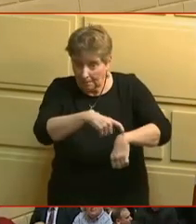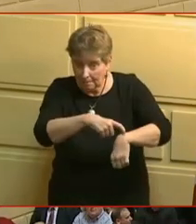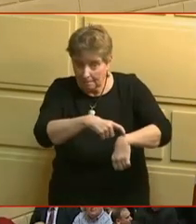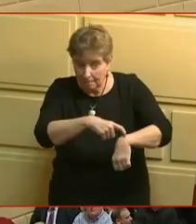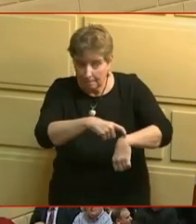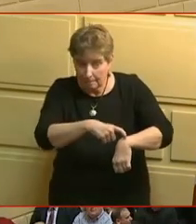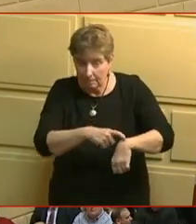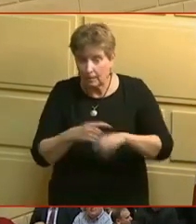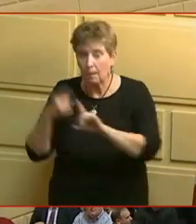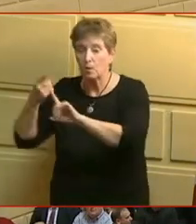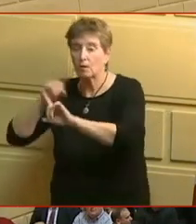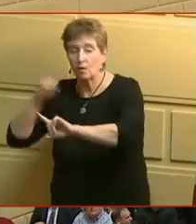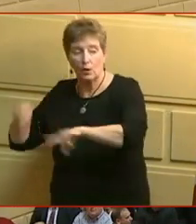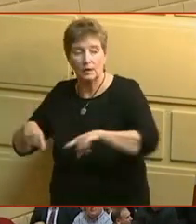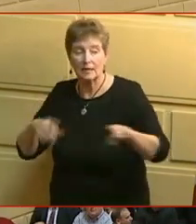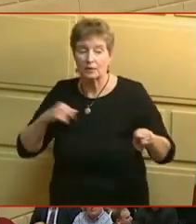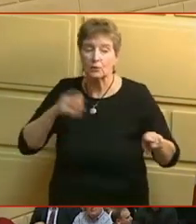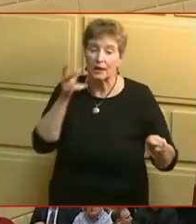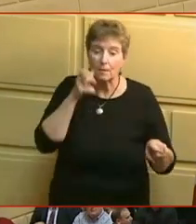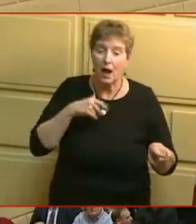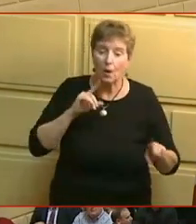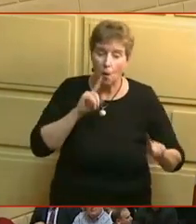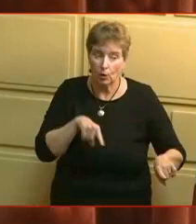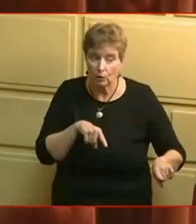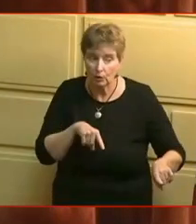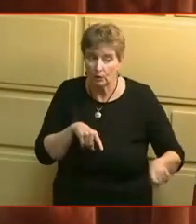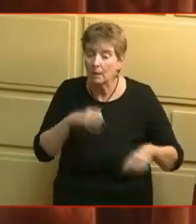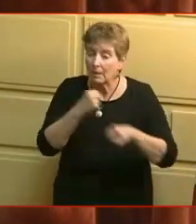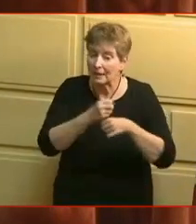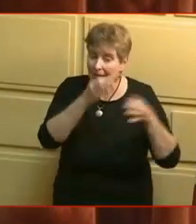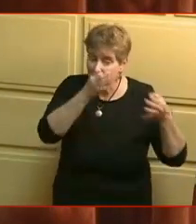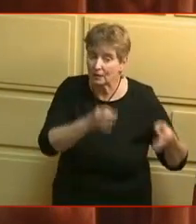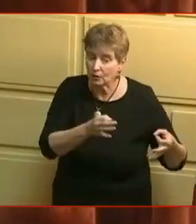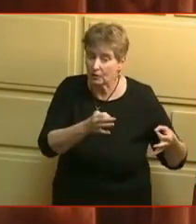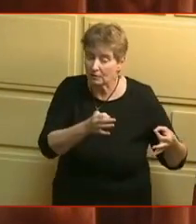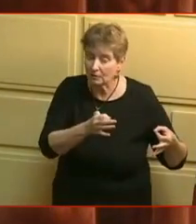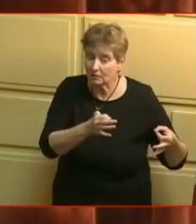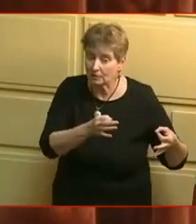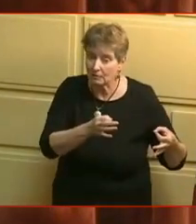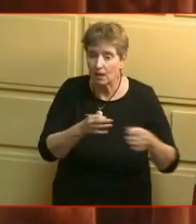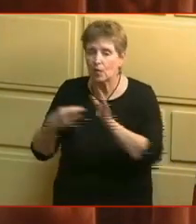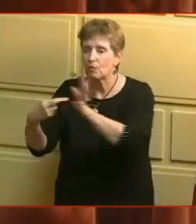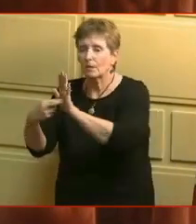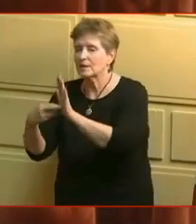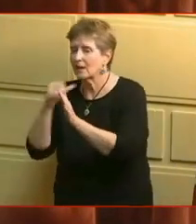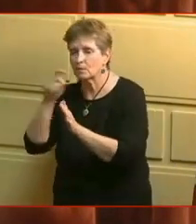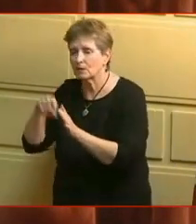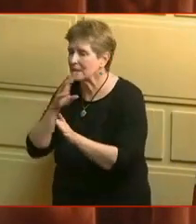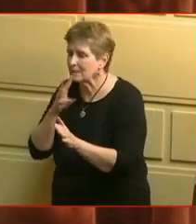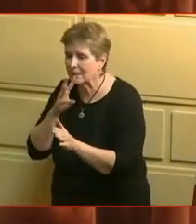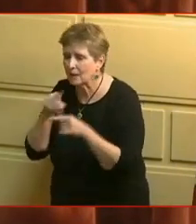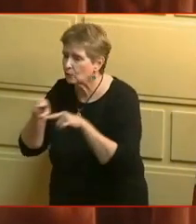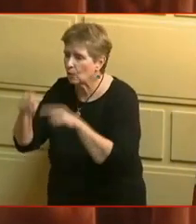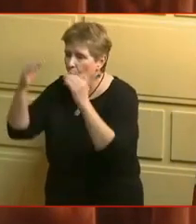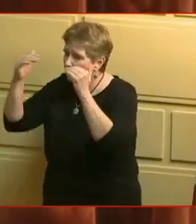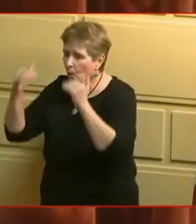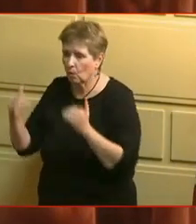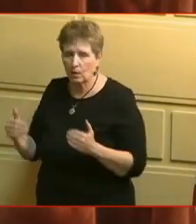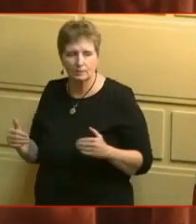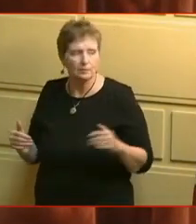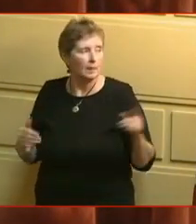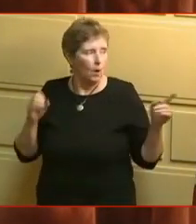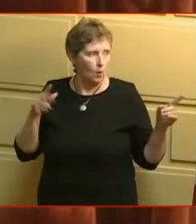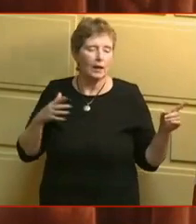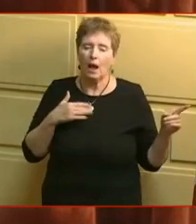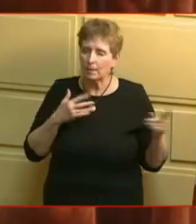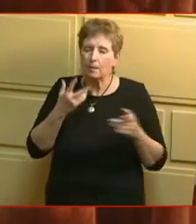place. Point of order. In your right order, make a decision. And the representative is not supposed to be speaking during the roll call. Okay, I'm